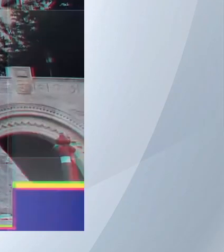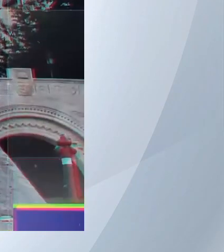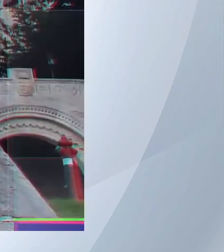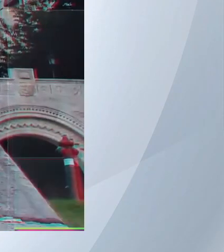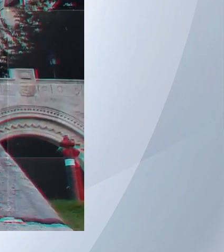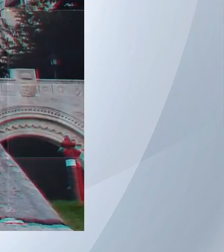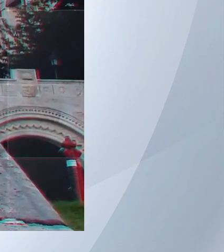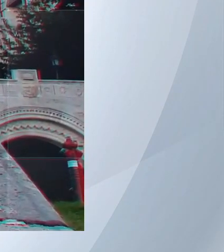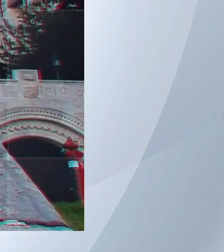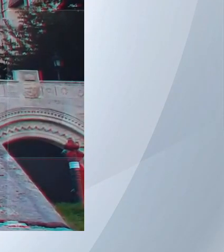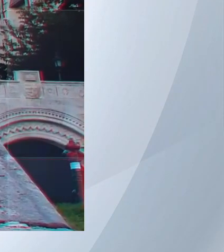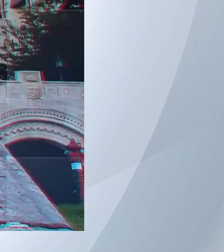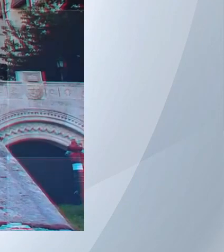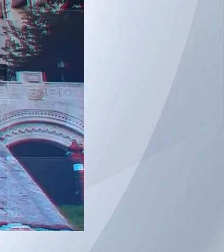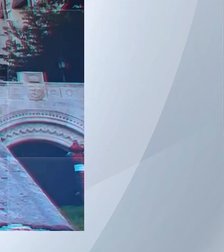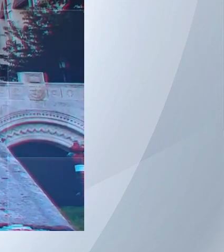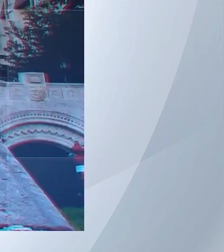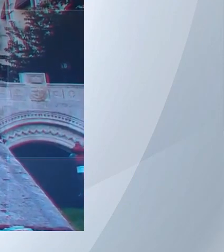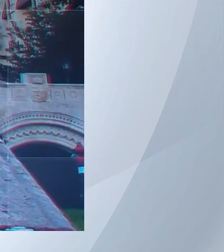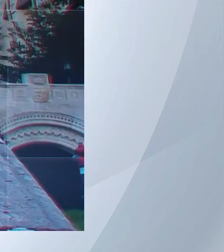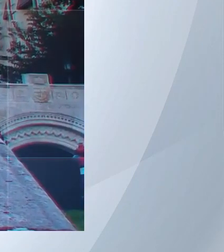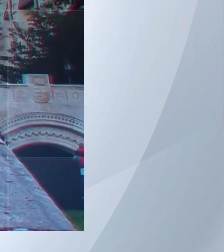Hi. I'm the Netherlands.